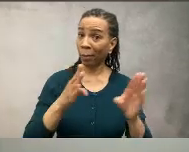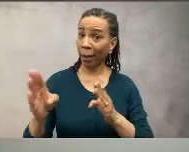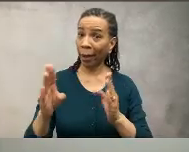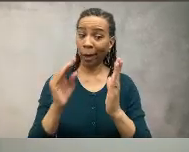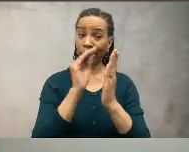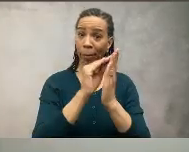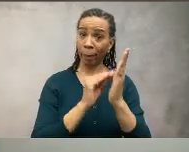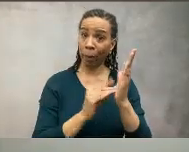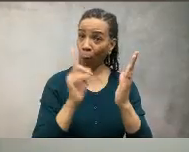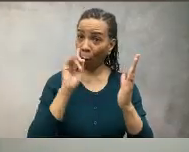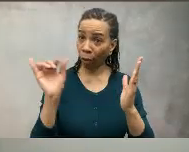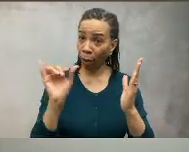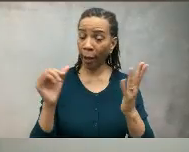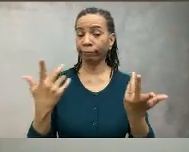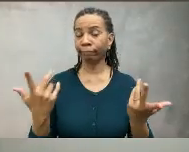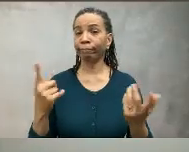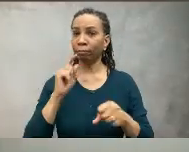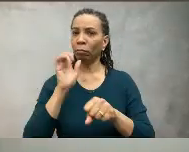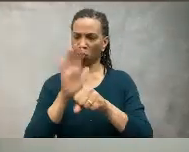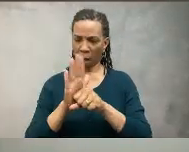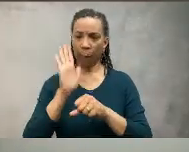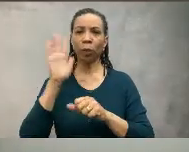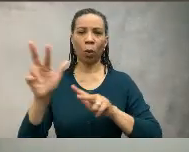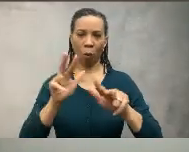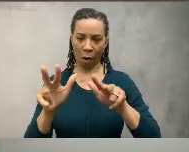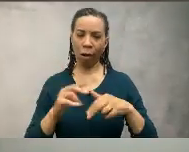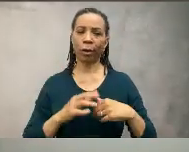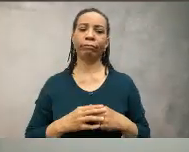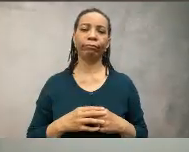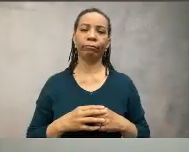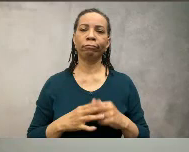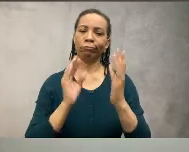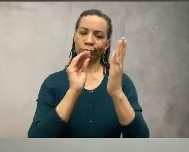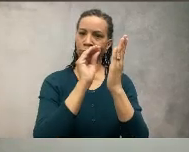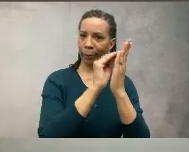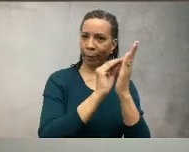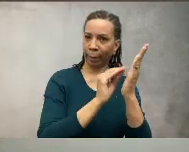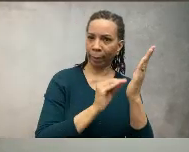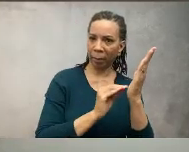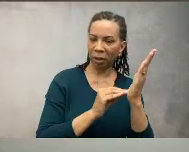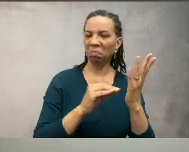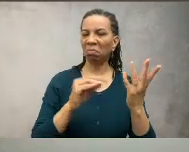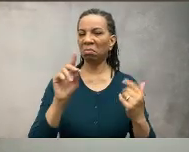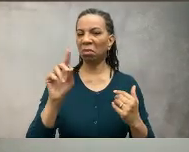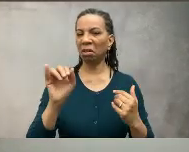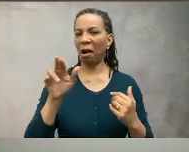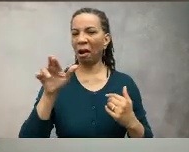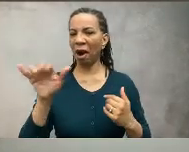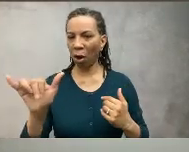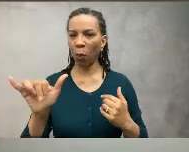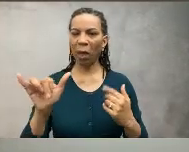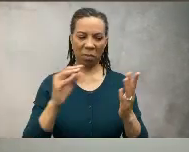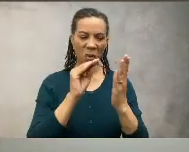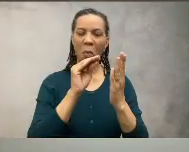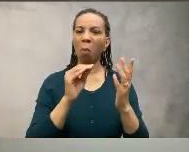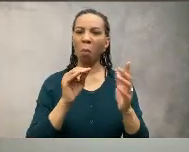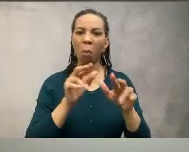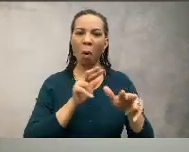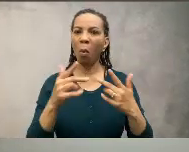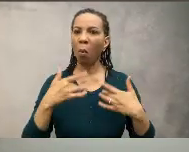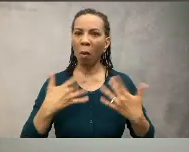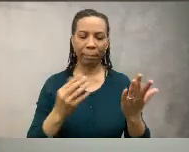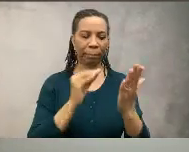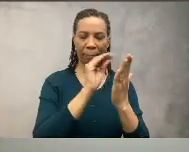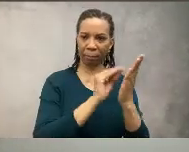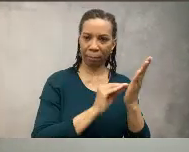plans. Effective walking plans have many parts including a contract for your walking goals, some form of record-keeping like a